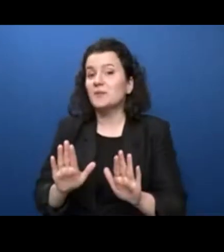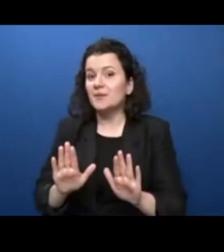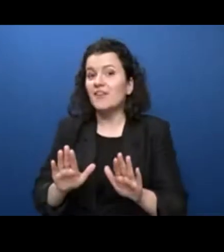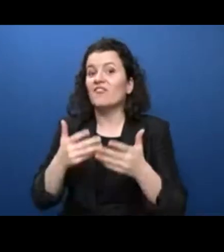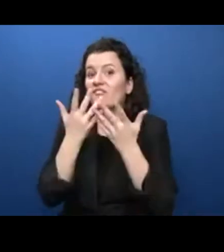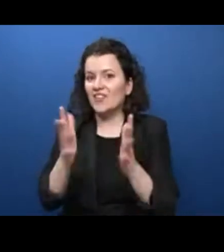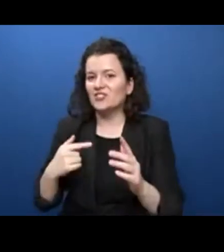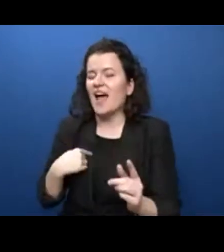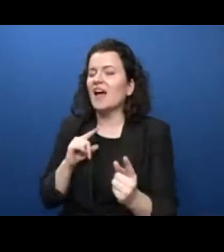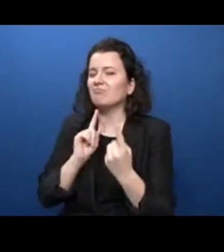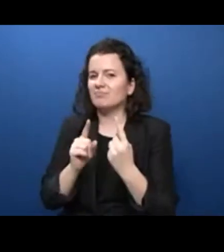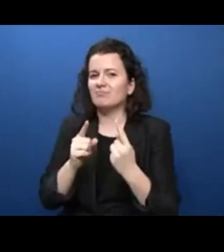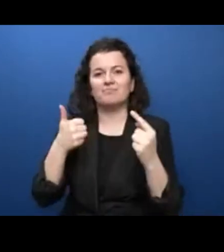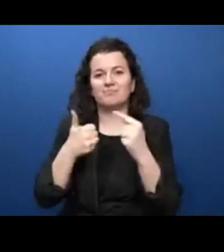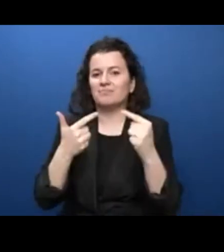you thought.